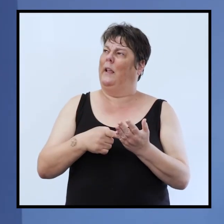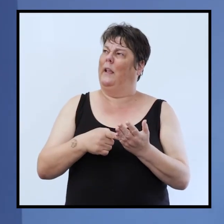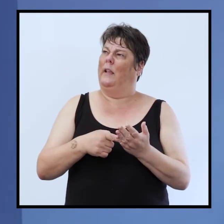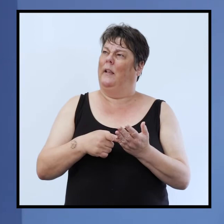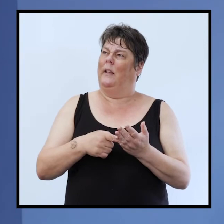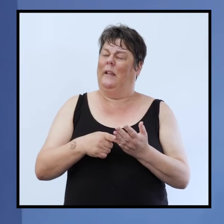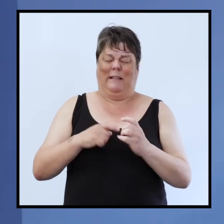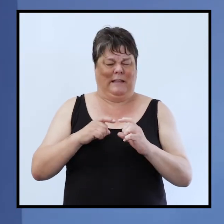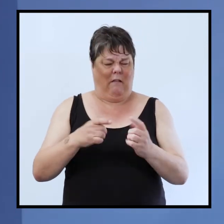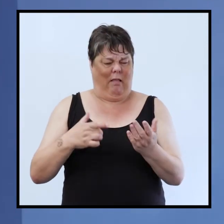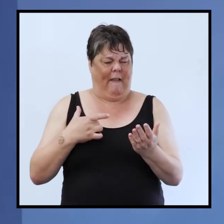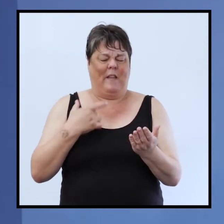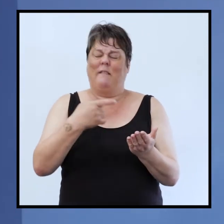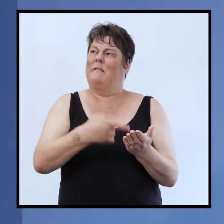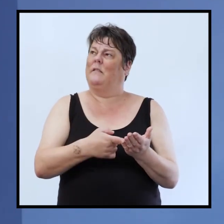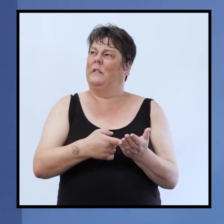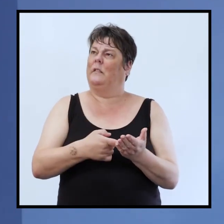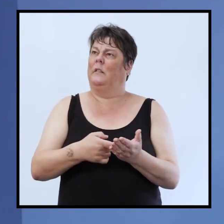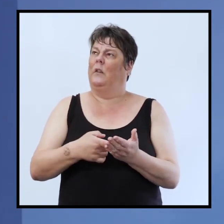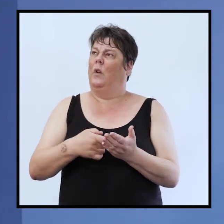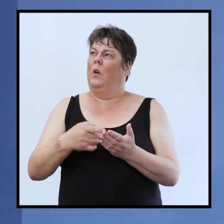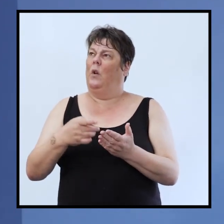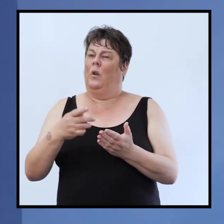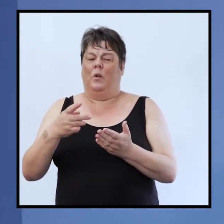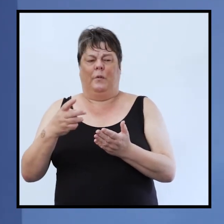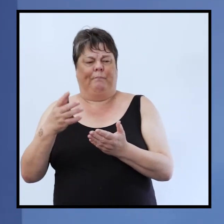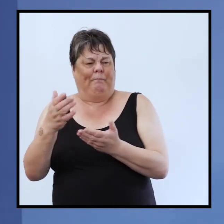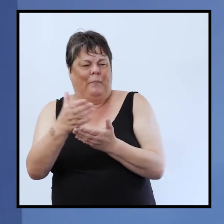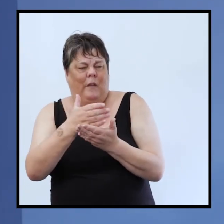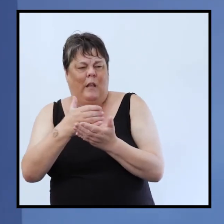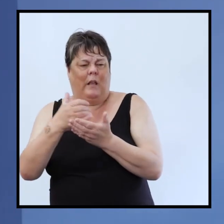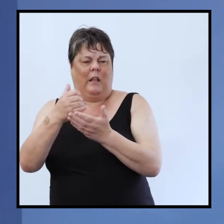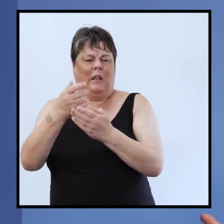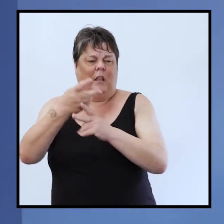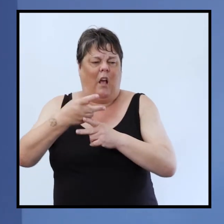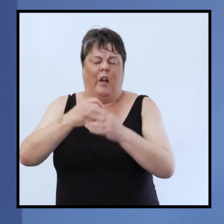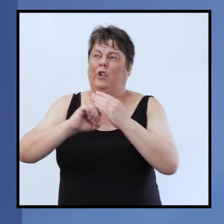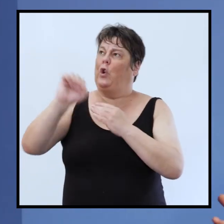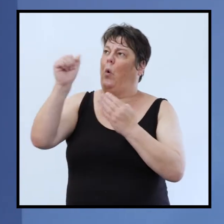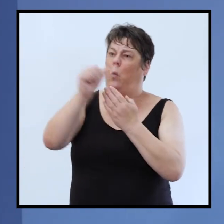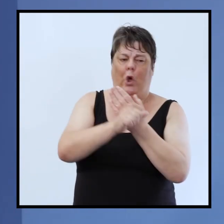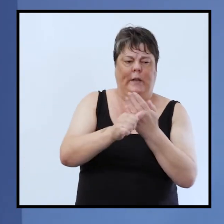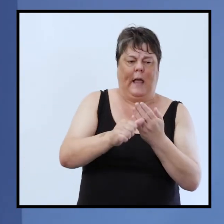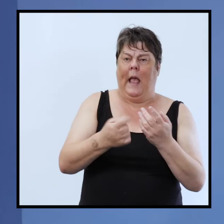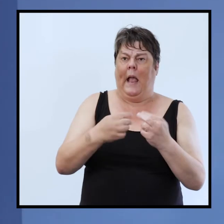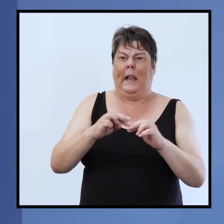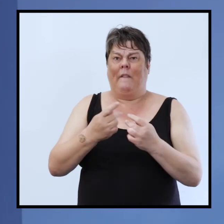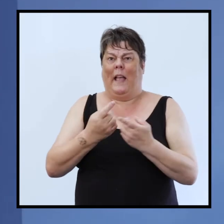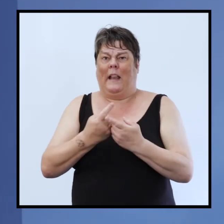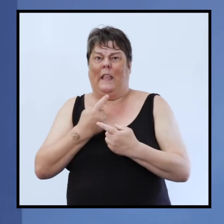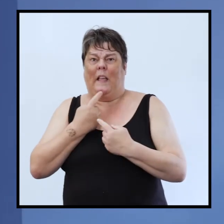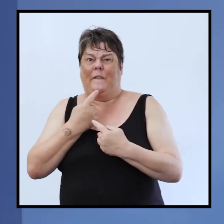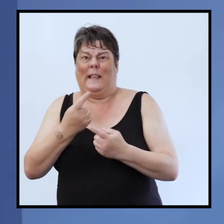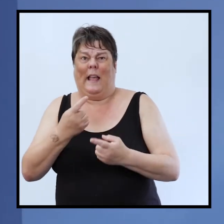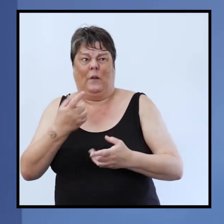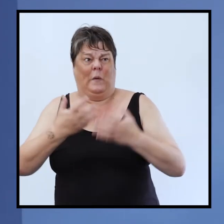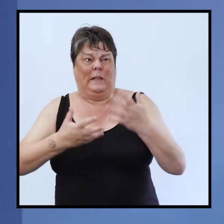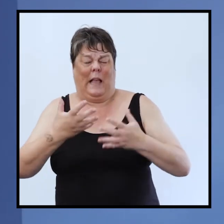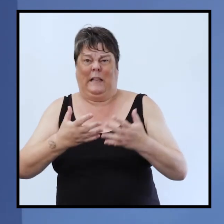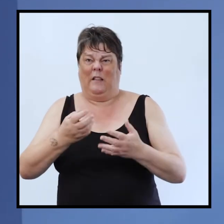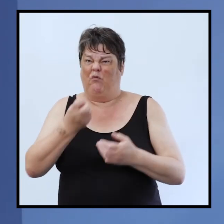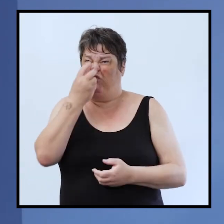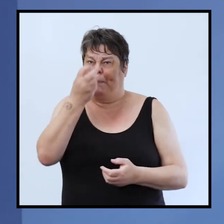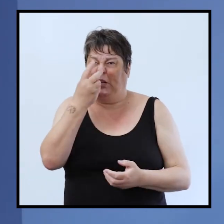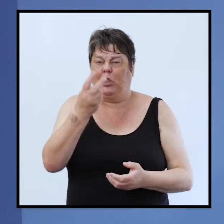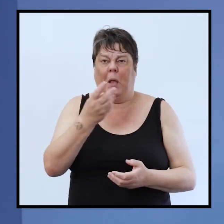and lord would you just watch over it and to perform it would you would you take away anything i've said that's that's rubbish